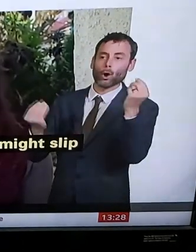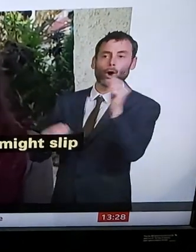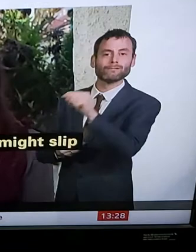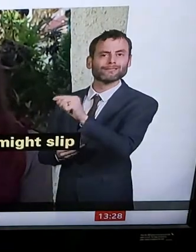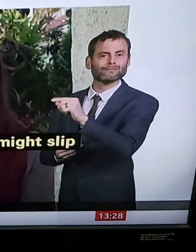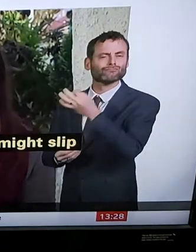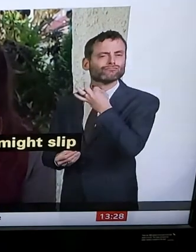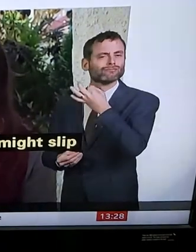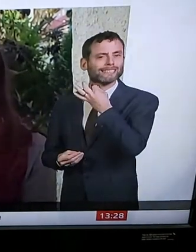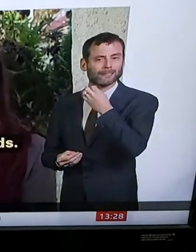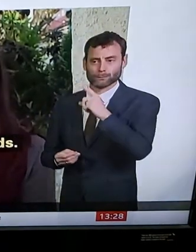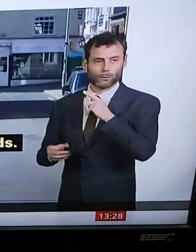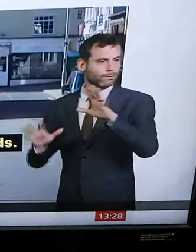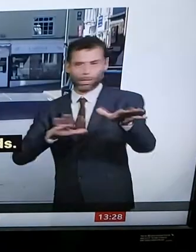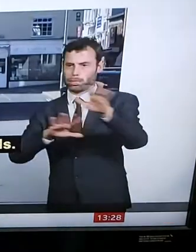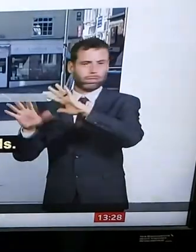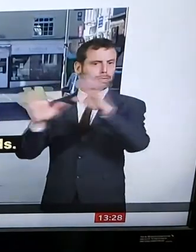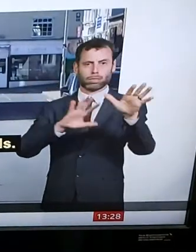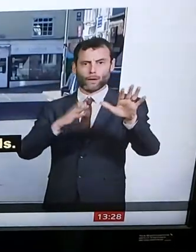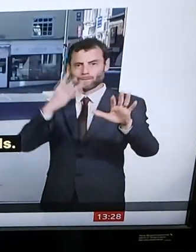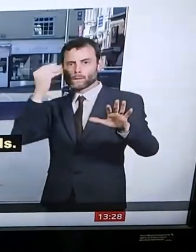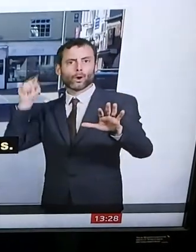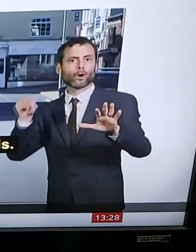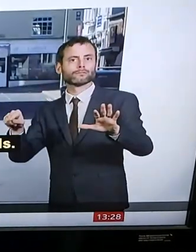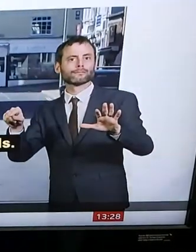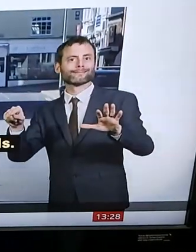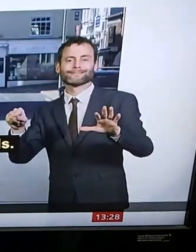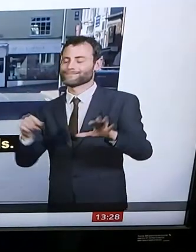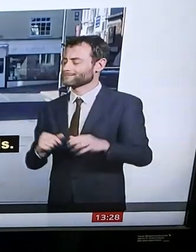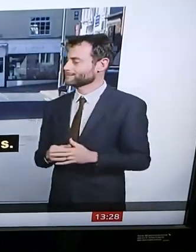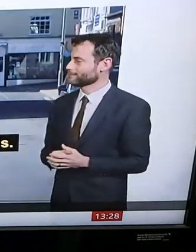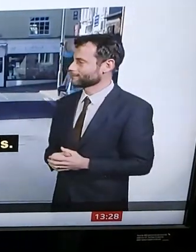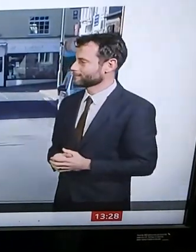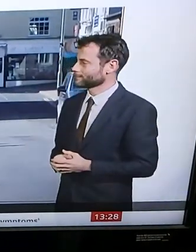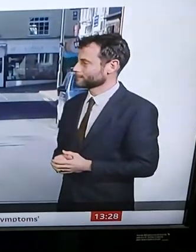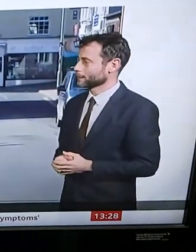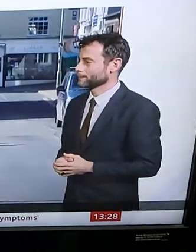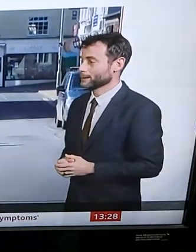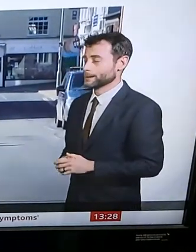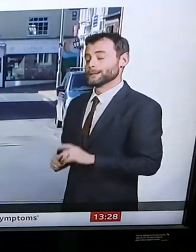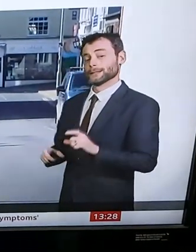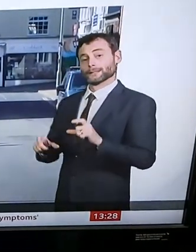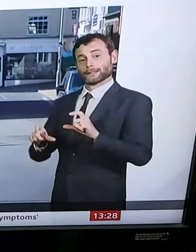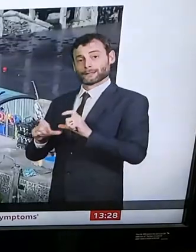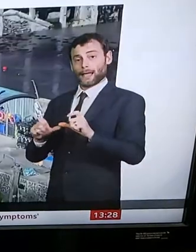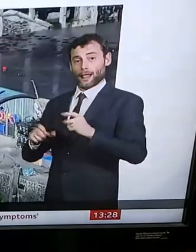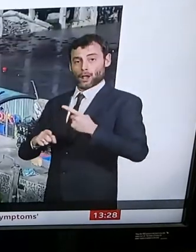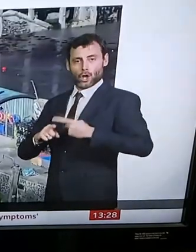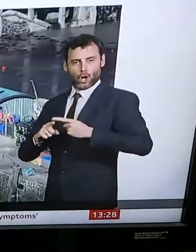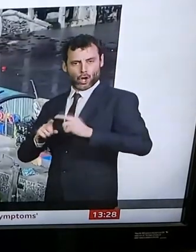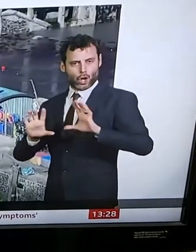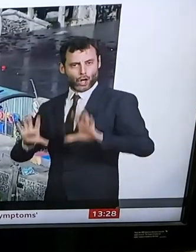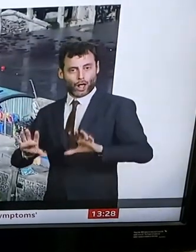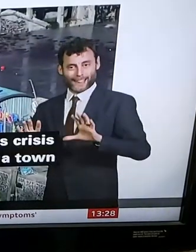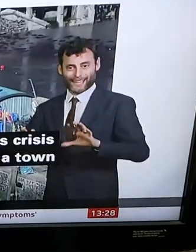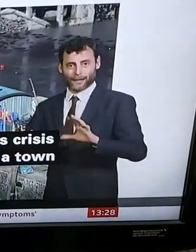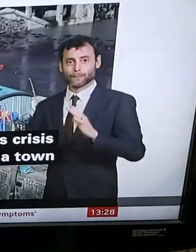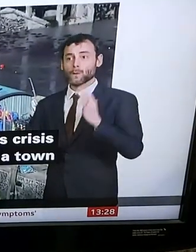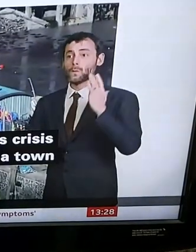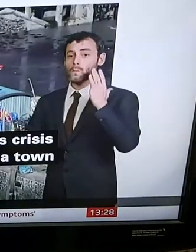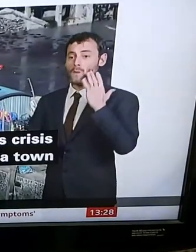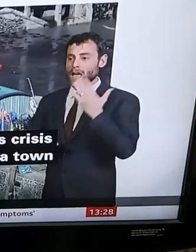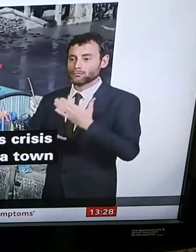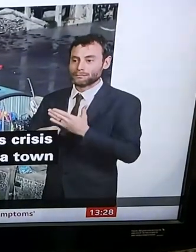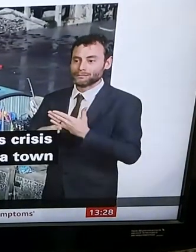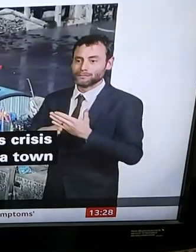as this whole drama unfolds. Of course, these are still early days. No one knows how long this crisis will